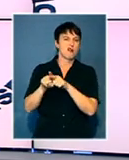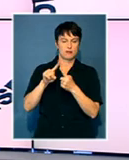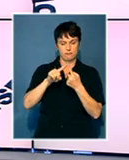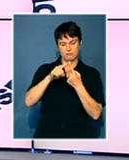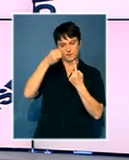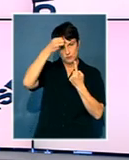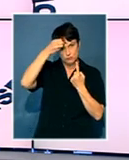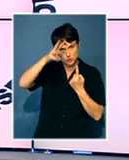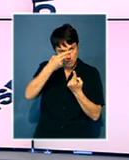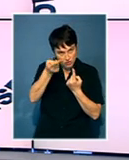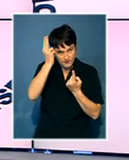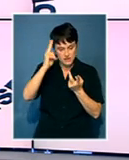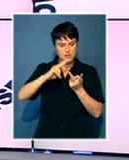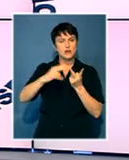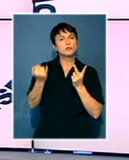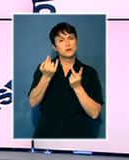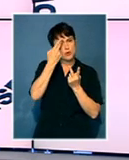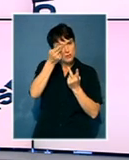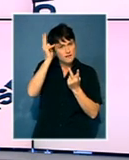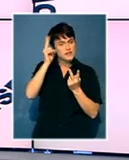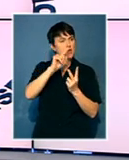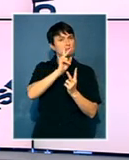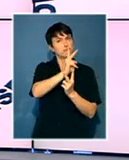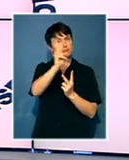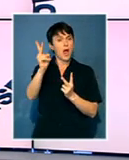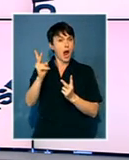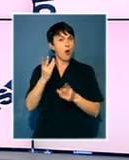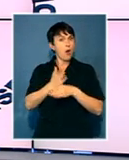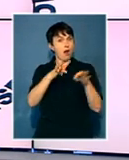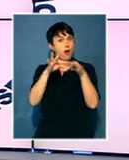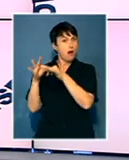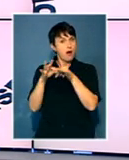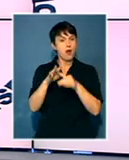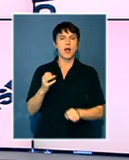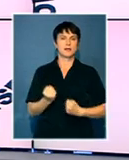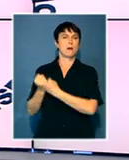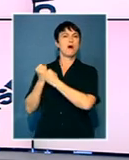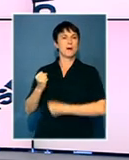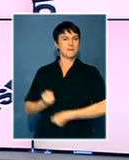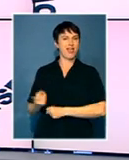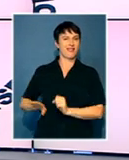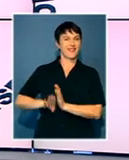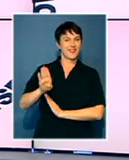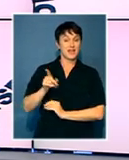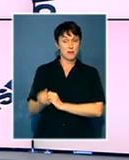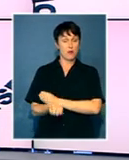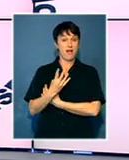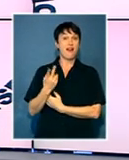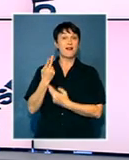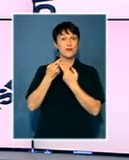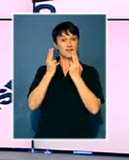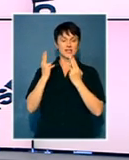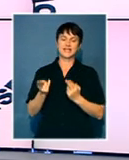universities providing assistance are the universities of Johannesburg and Pretoria. The University of Mpumalanga is one of two universities